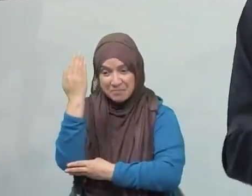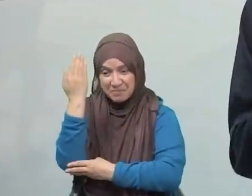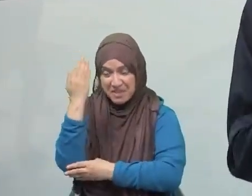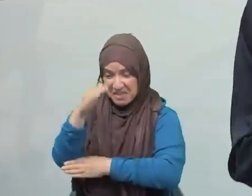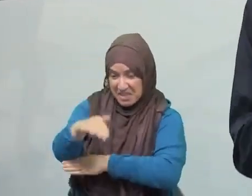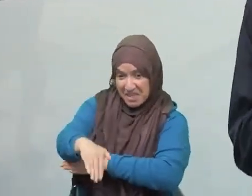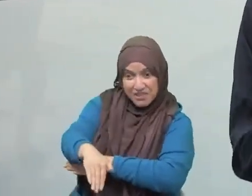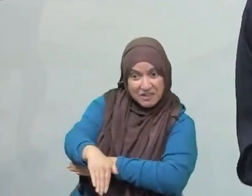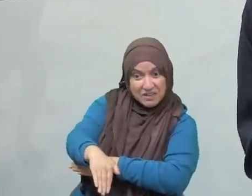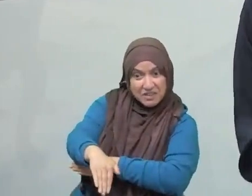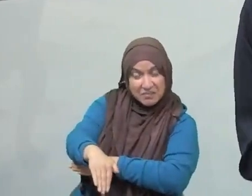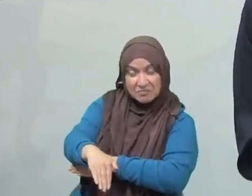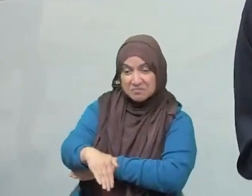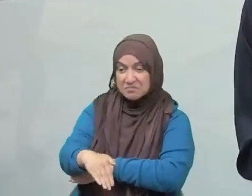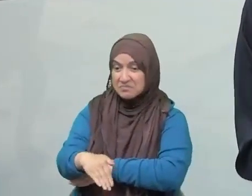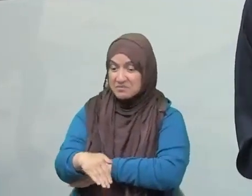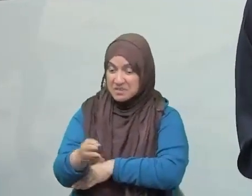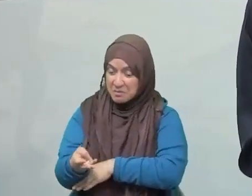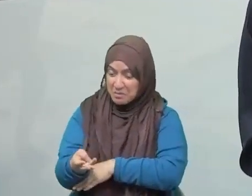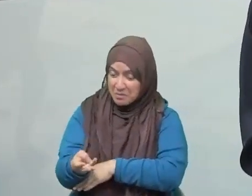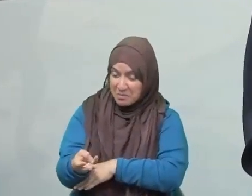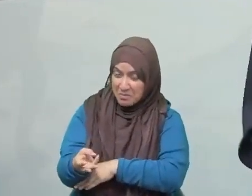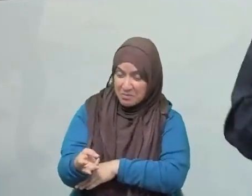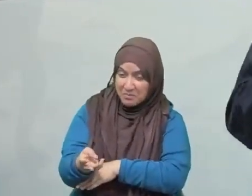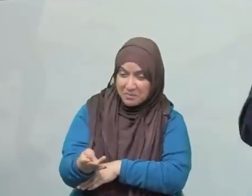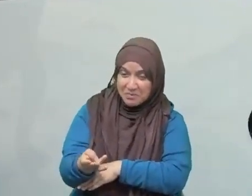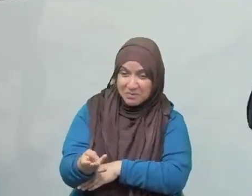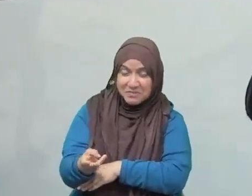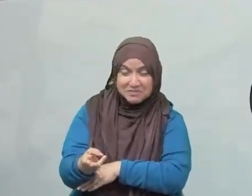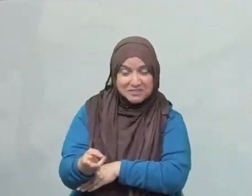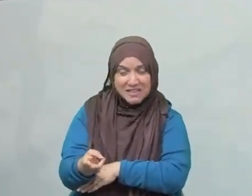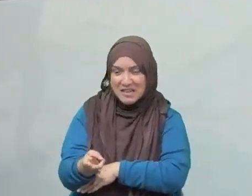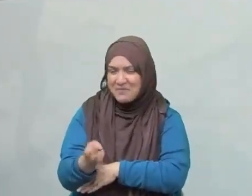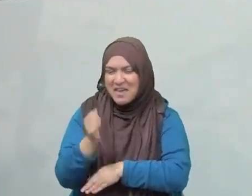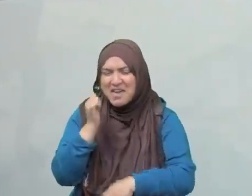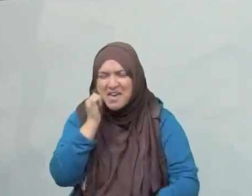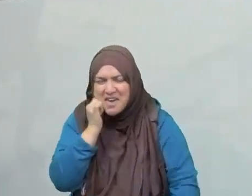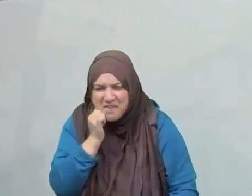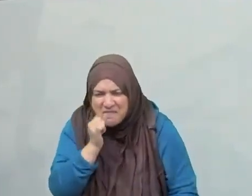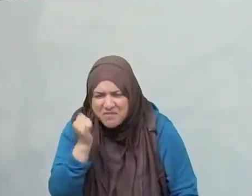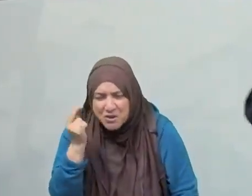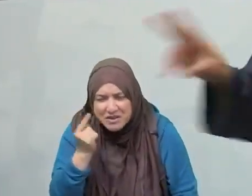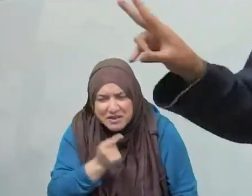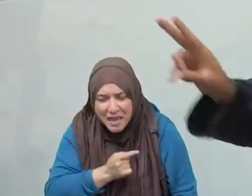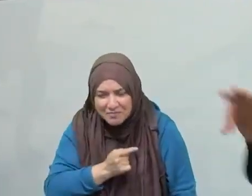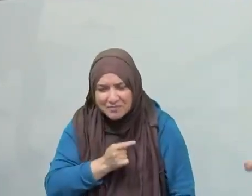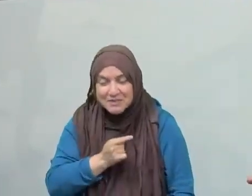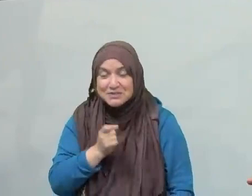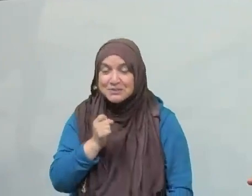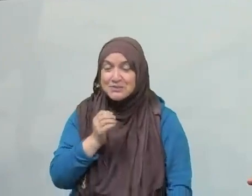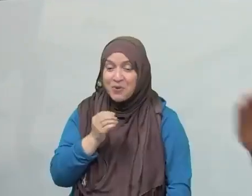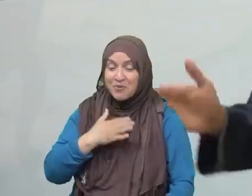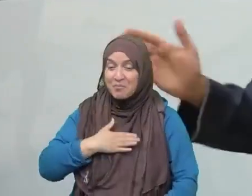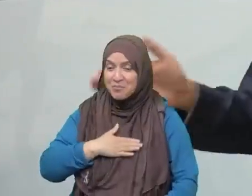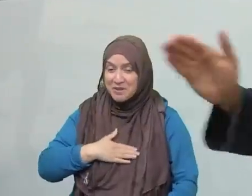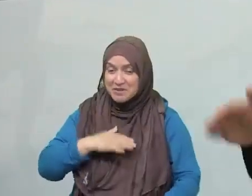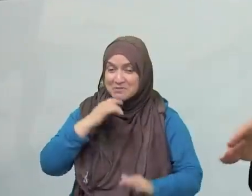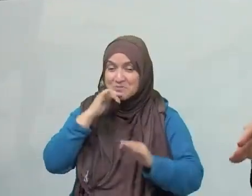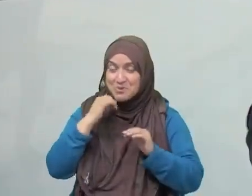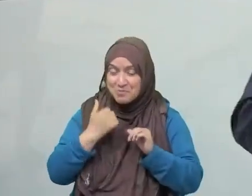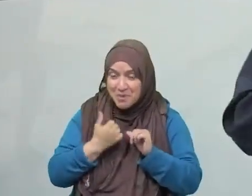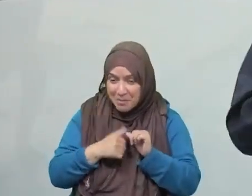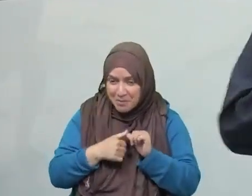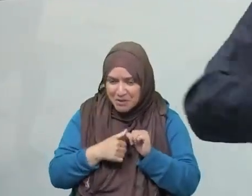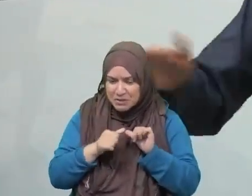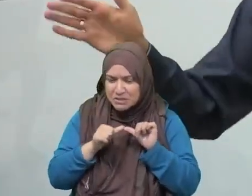the best time to learn the habits of those things. Okay, so to really bring them into your life and to not let go of those things. That would be like